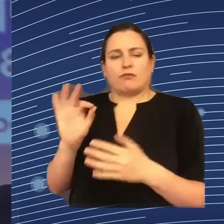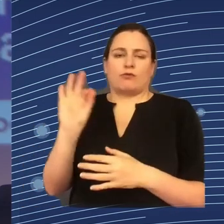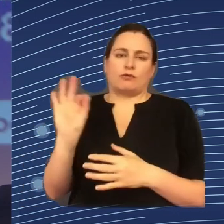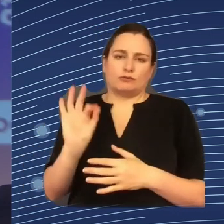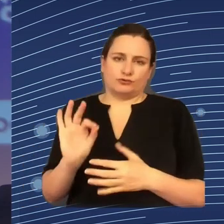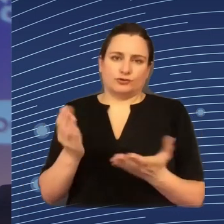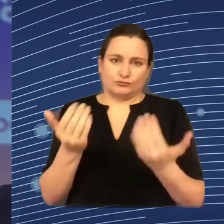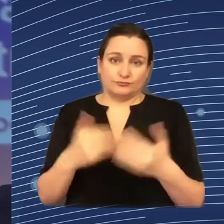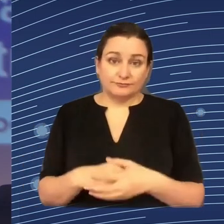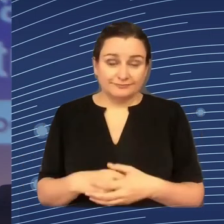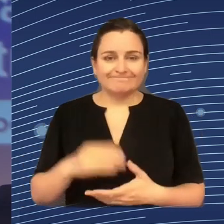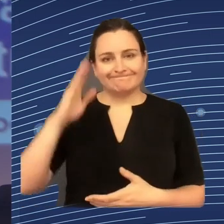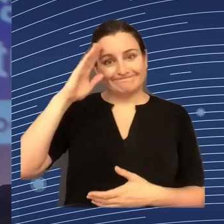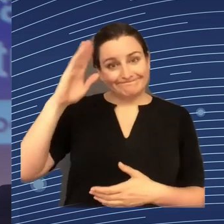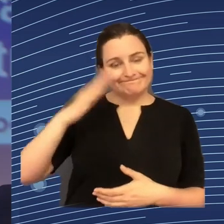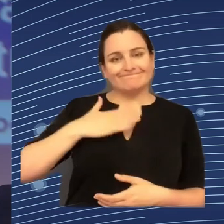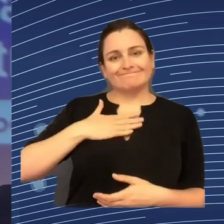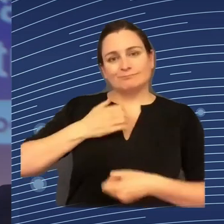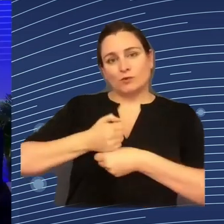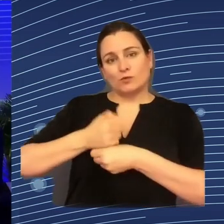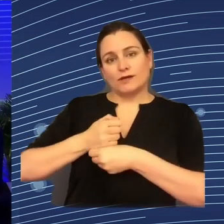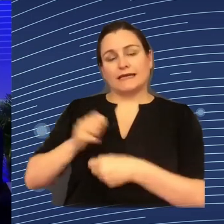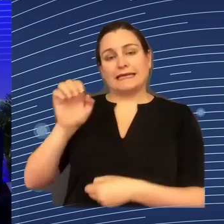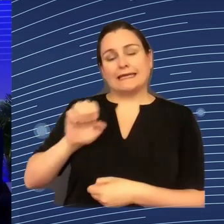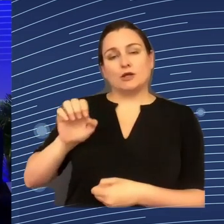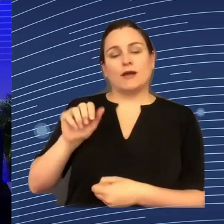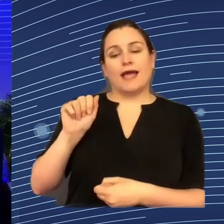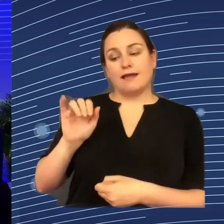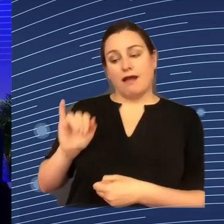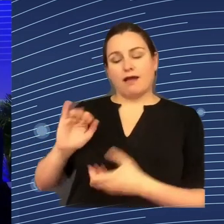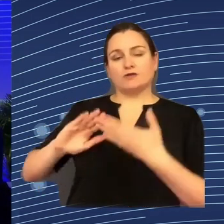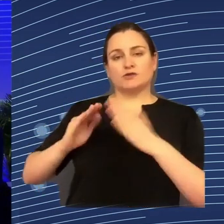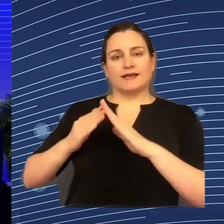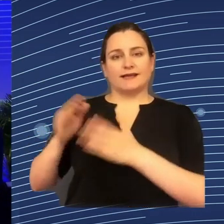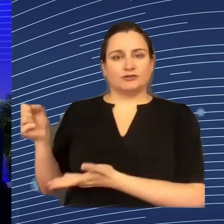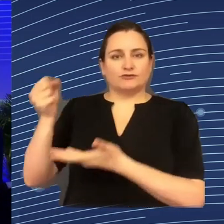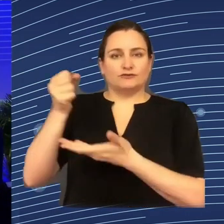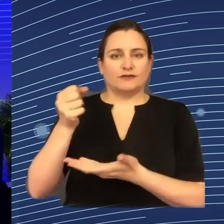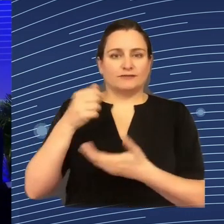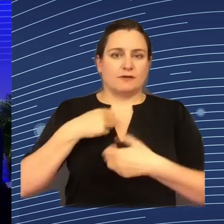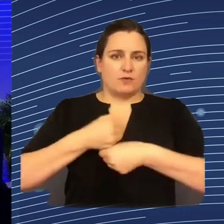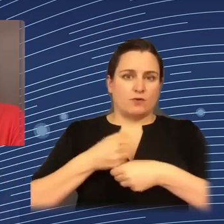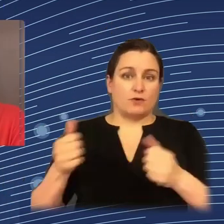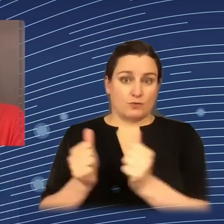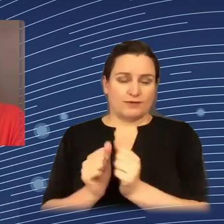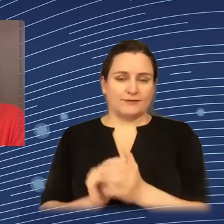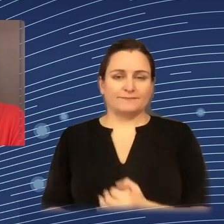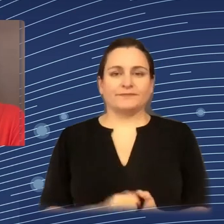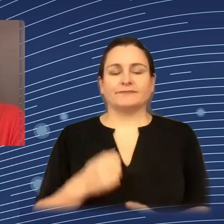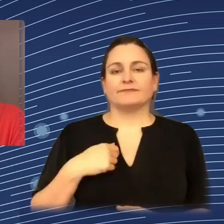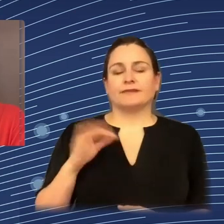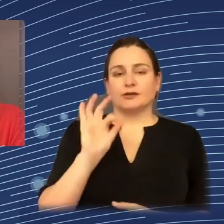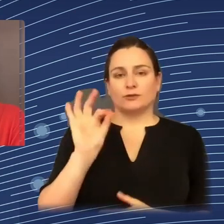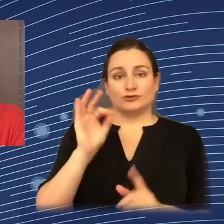Thank you. Hi, my name is Liva. I work at the European AI and Society Fund. Thank you so much for your contributions. Really interesting. My question is to Isabel